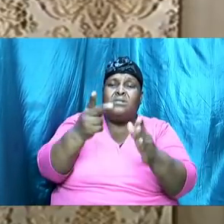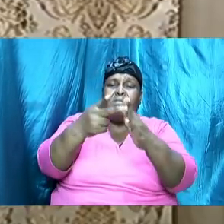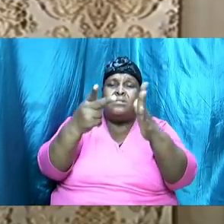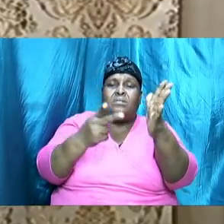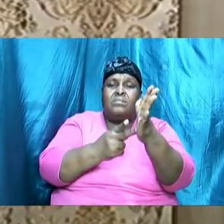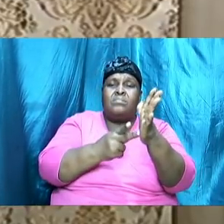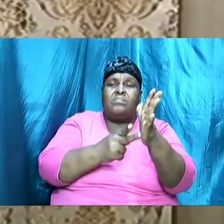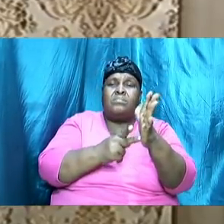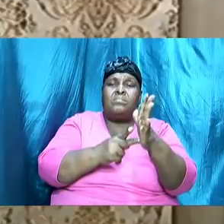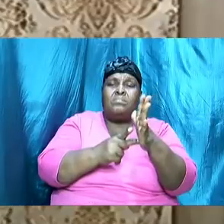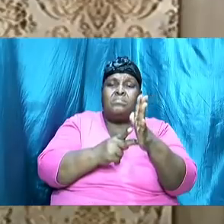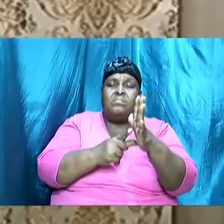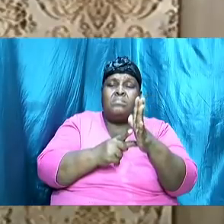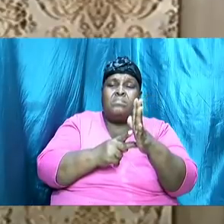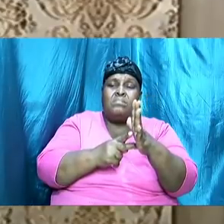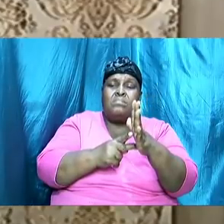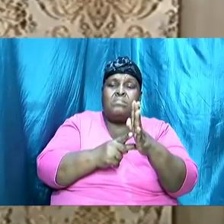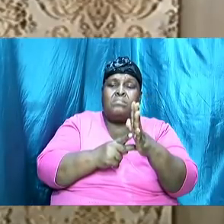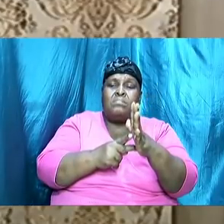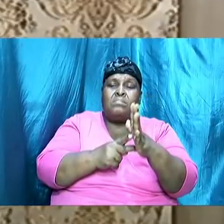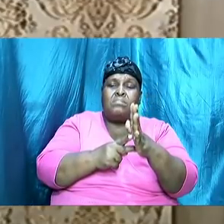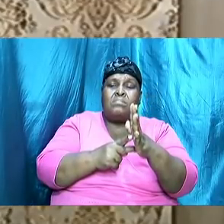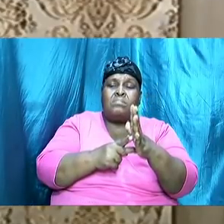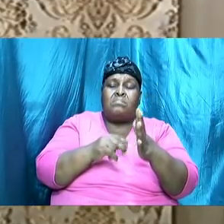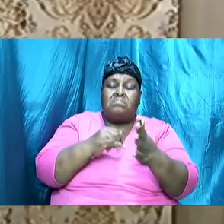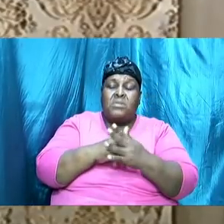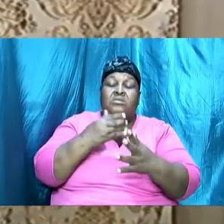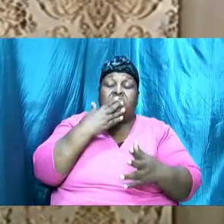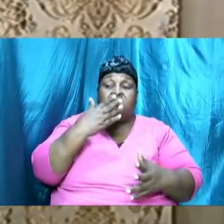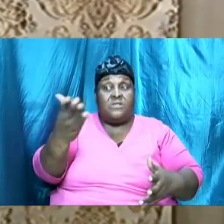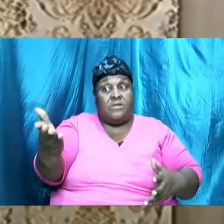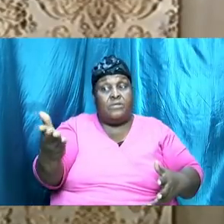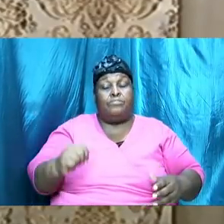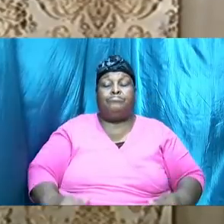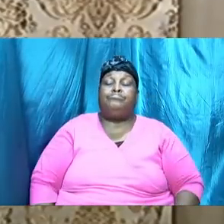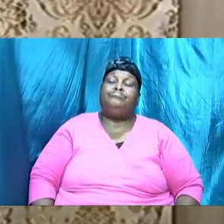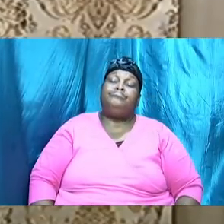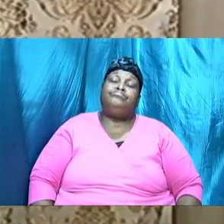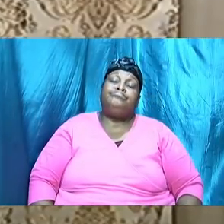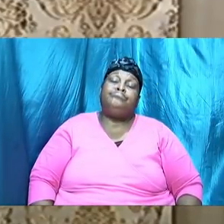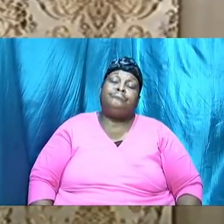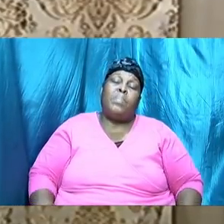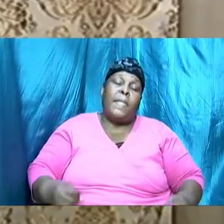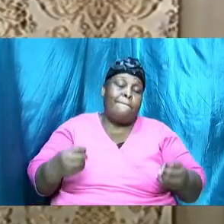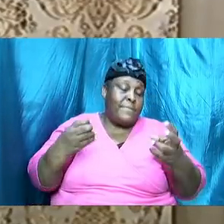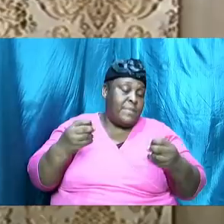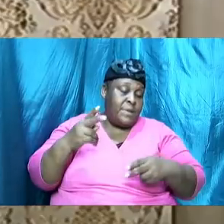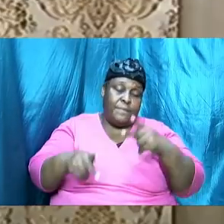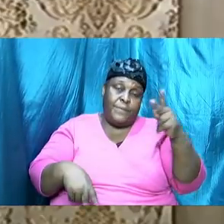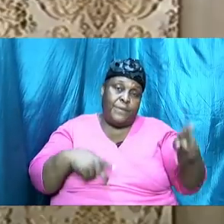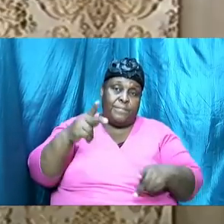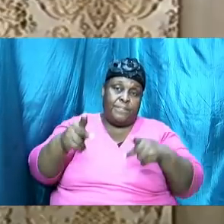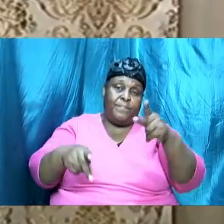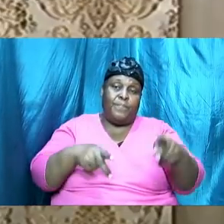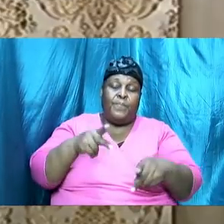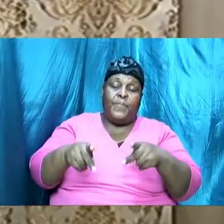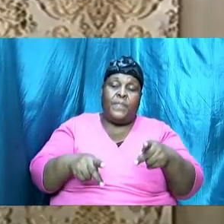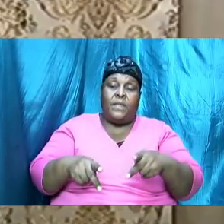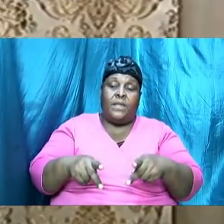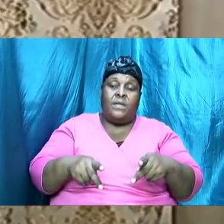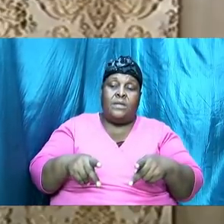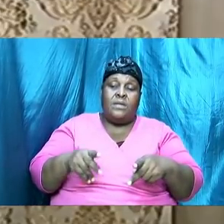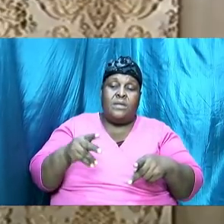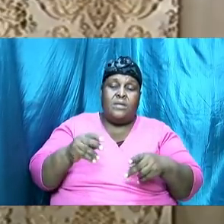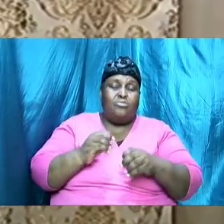model and it is there now many four we don't even